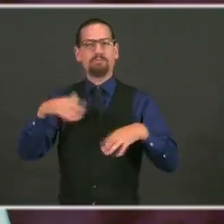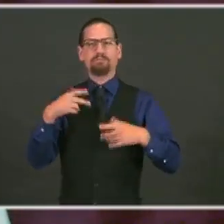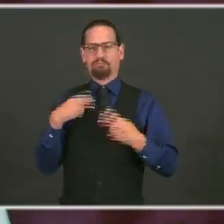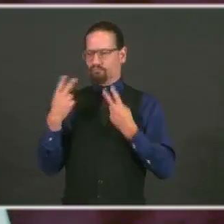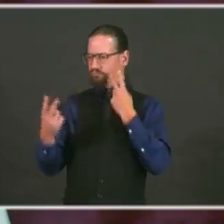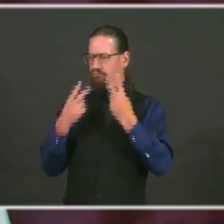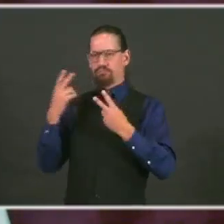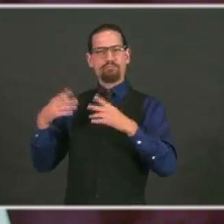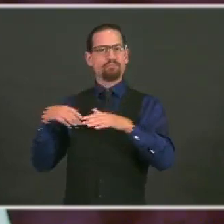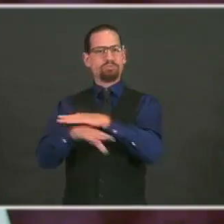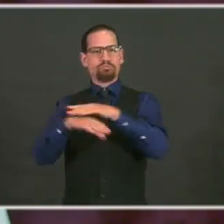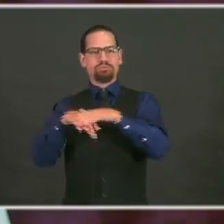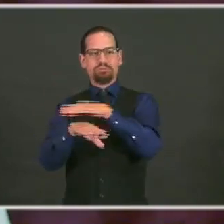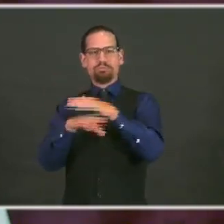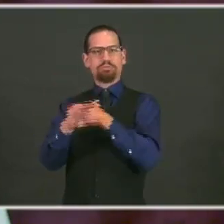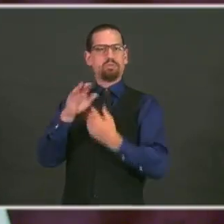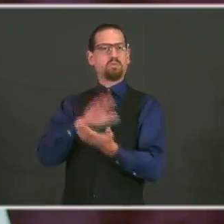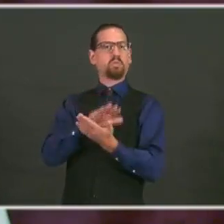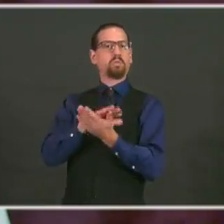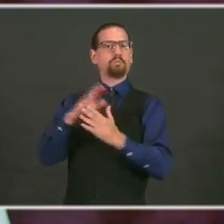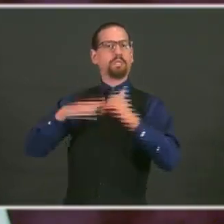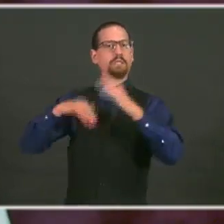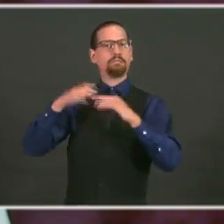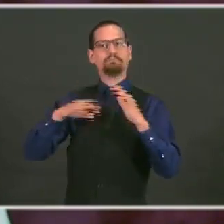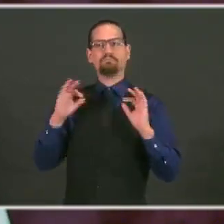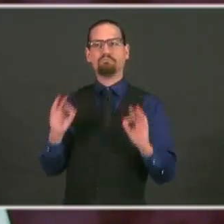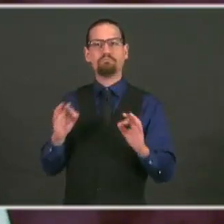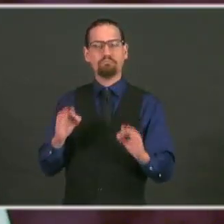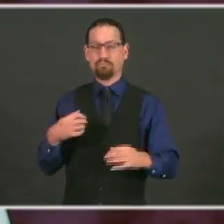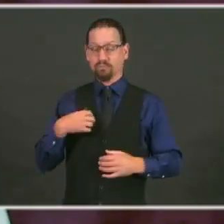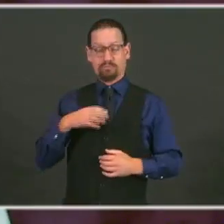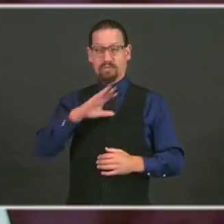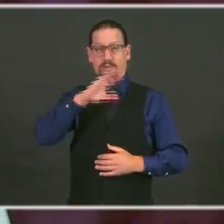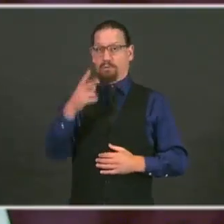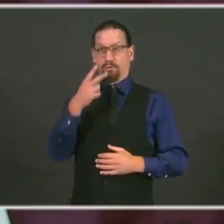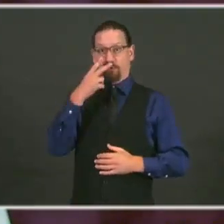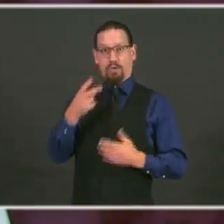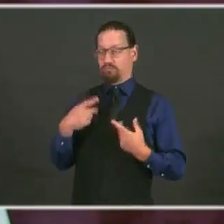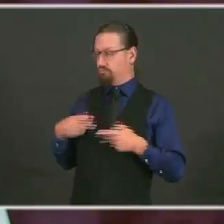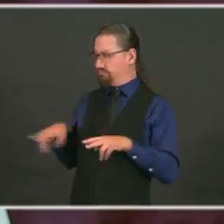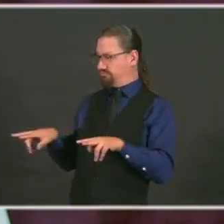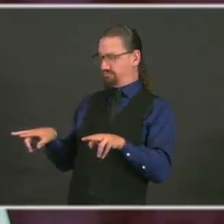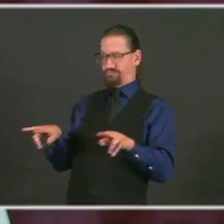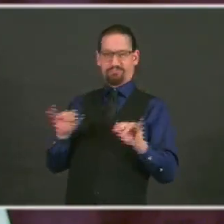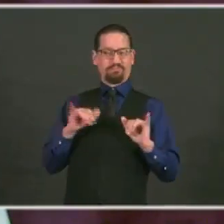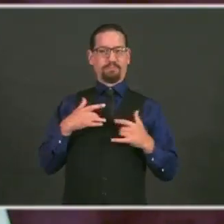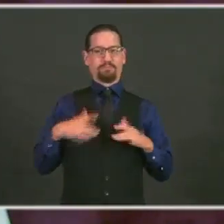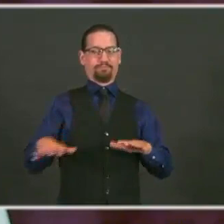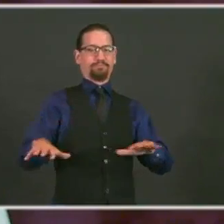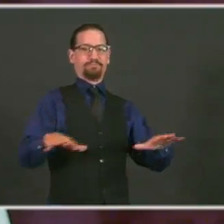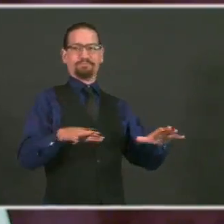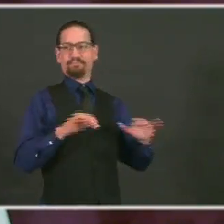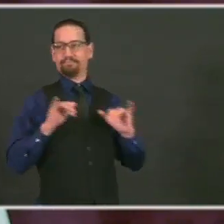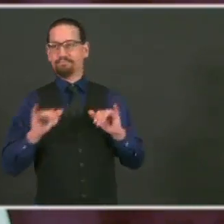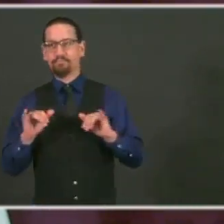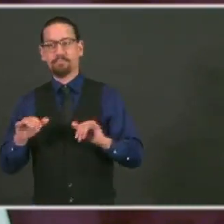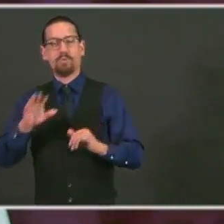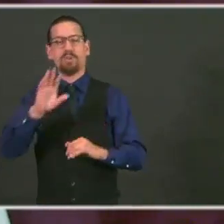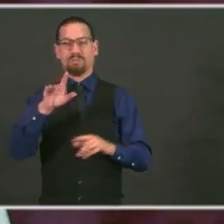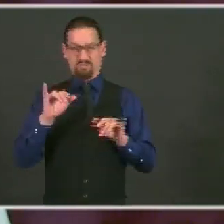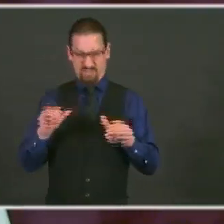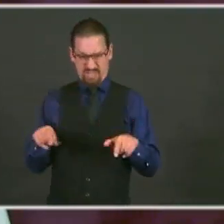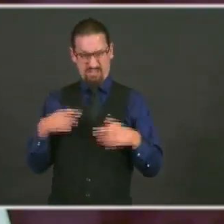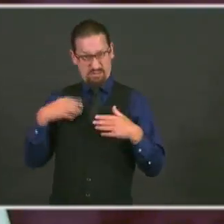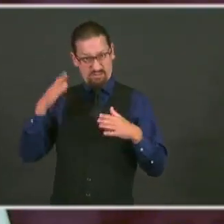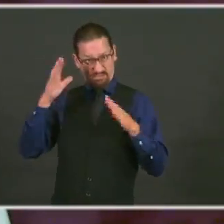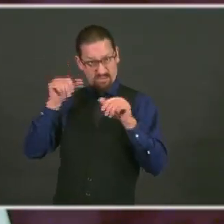never done anything like this before. We've never had, and I hope we never have to do it again. The magnitude of